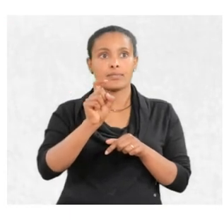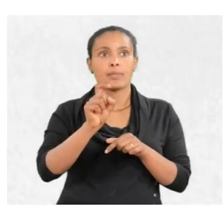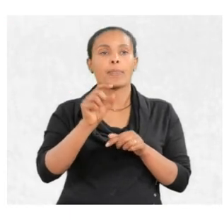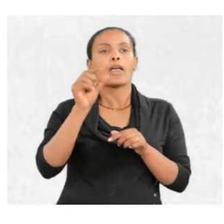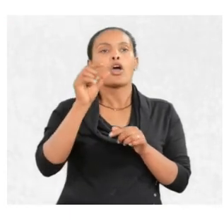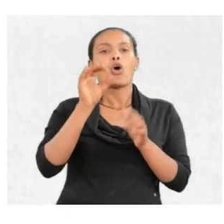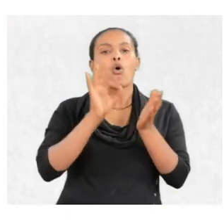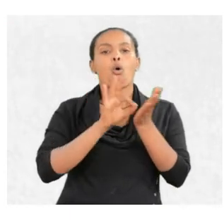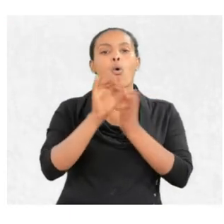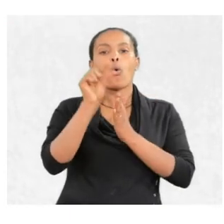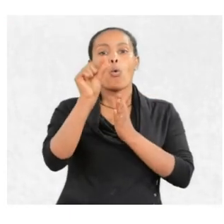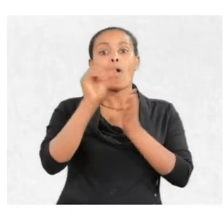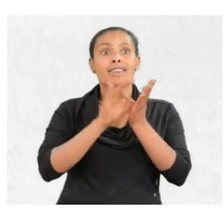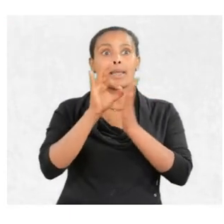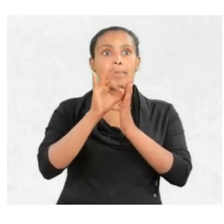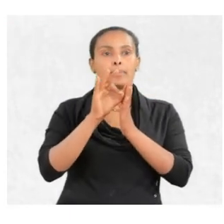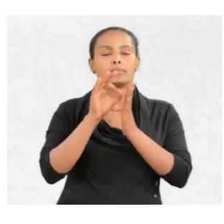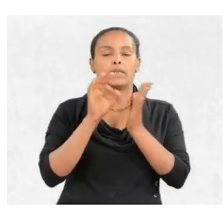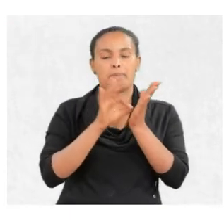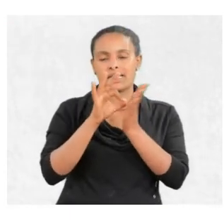Quantum numbers.